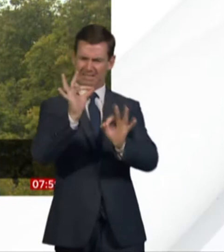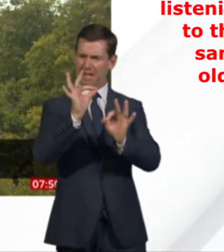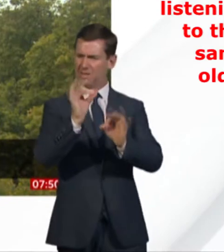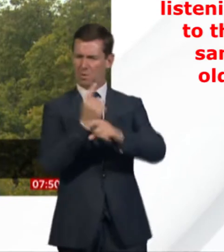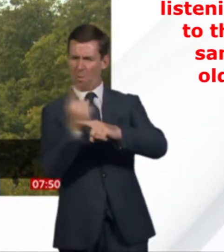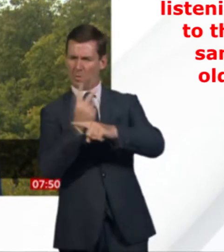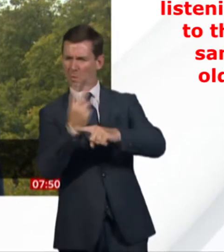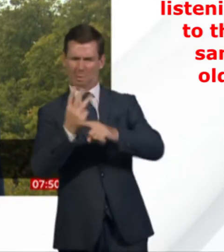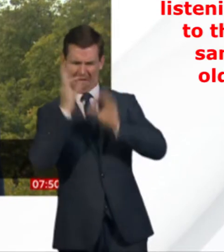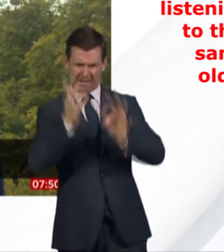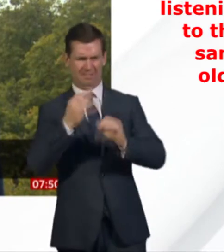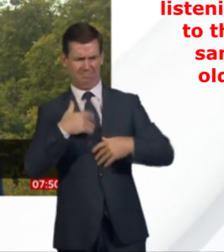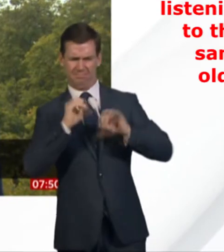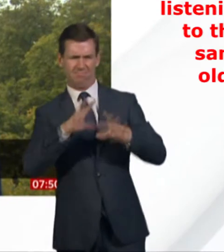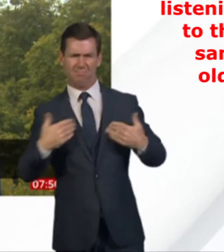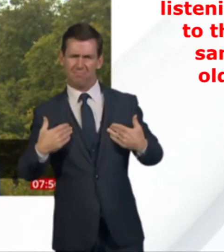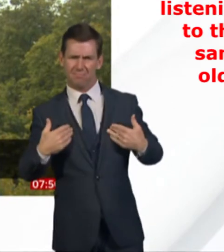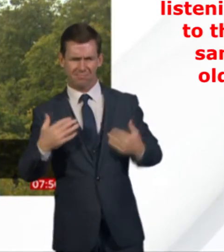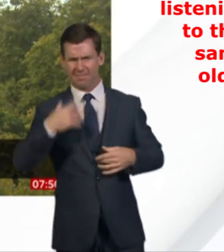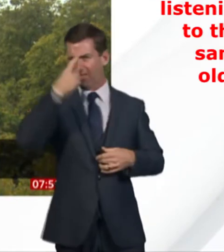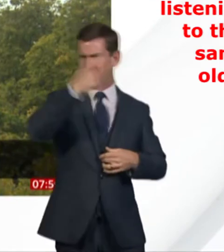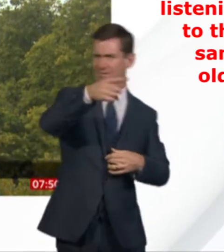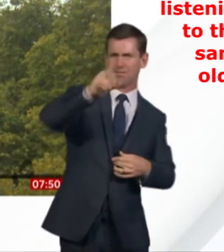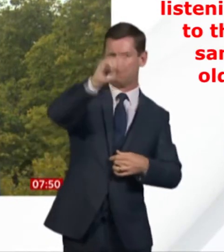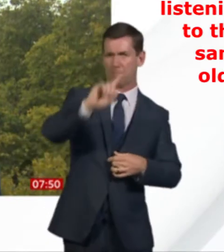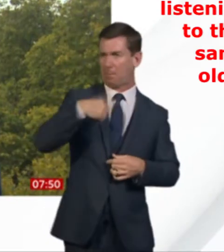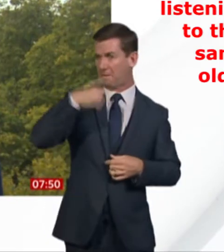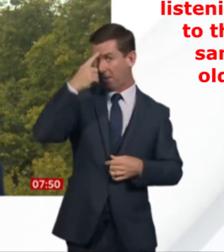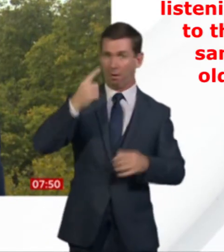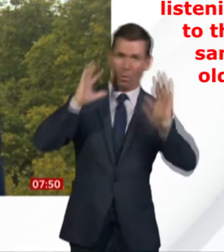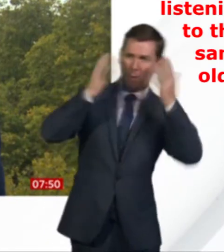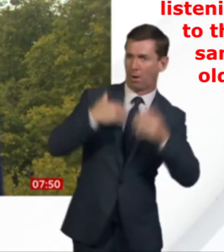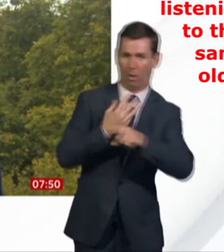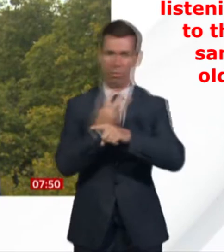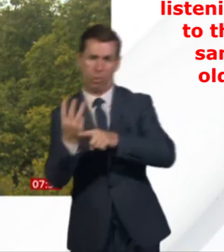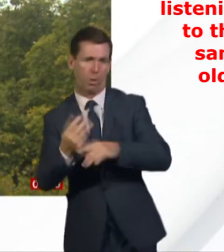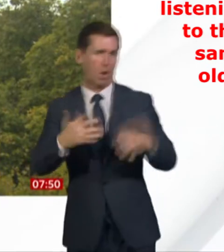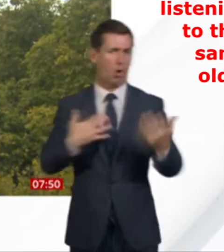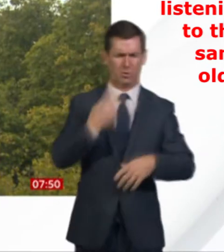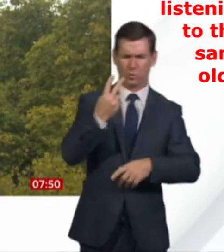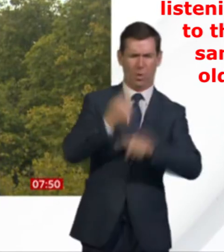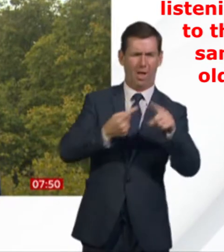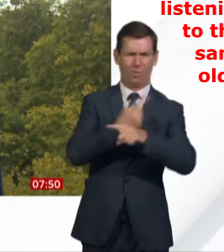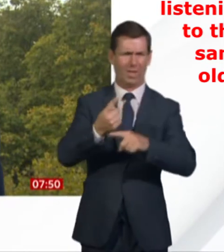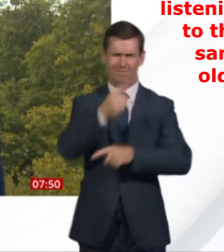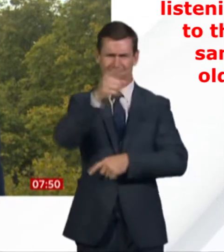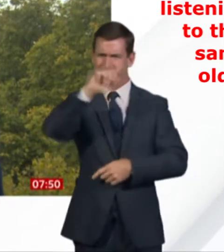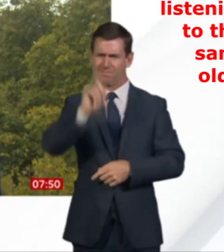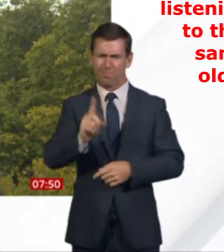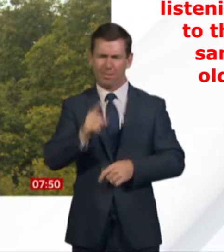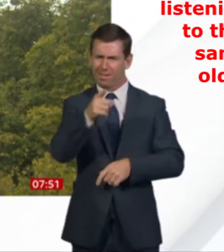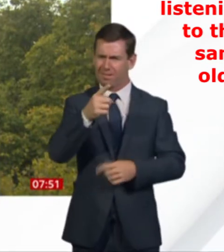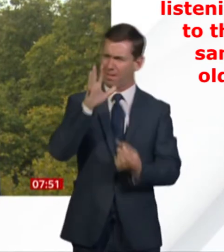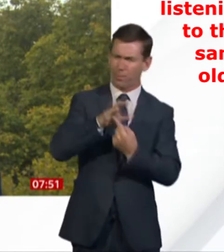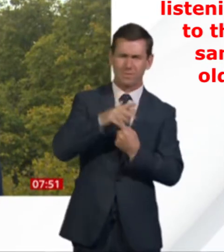people out there, their main concern this morning is whether we need three weeks or two and a half weeks to look at the bill or seven days or 20 days.